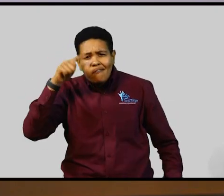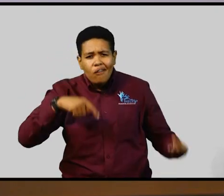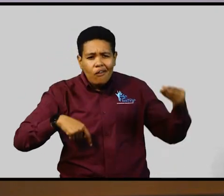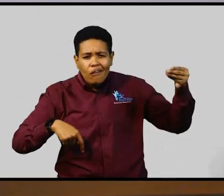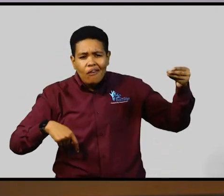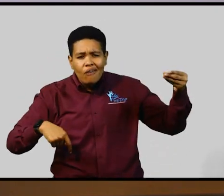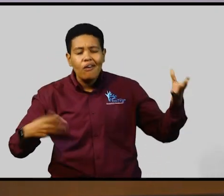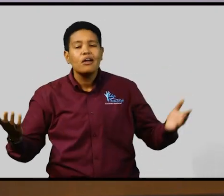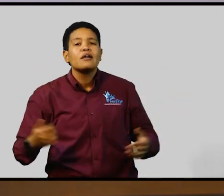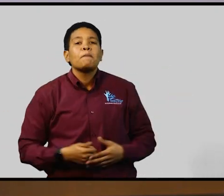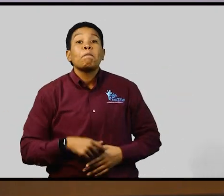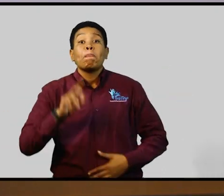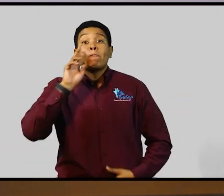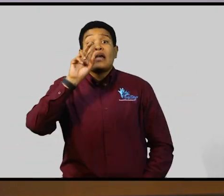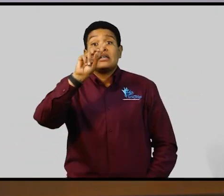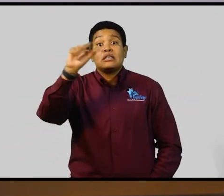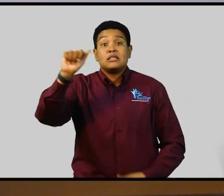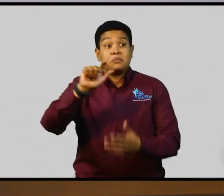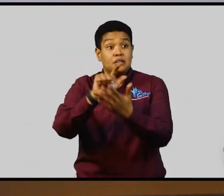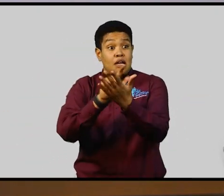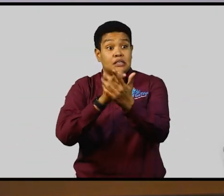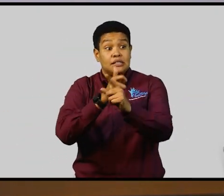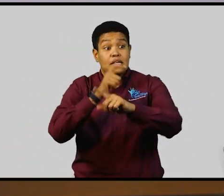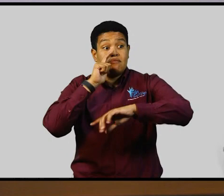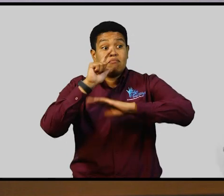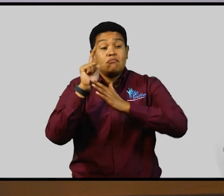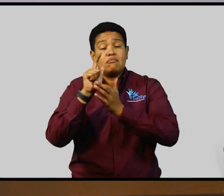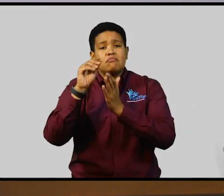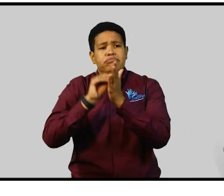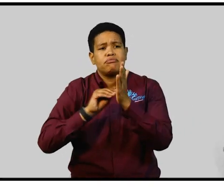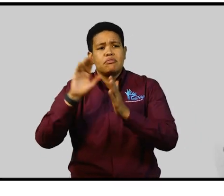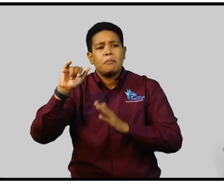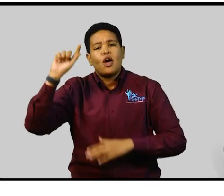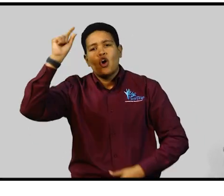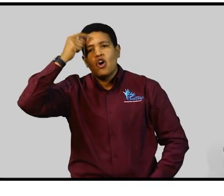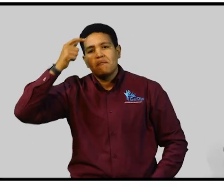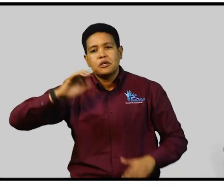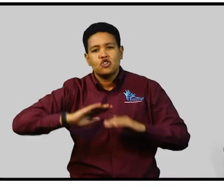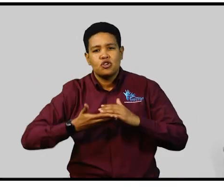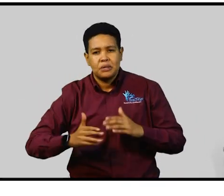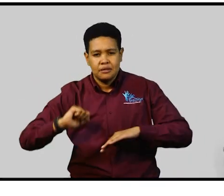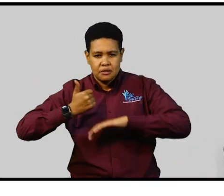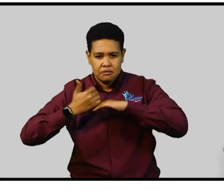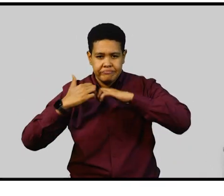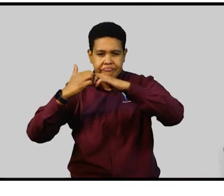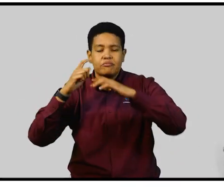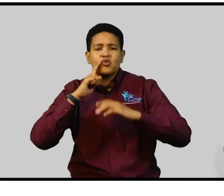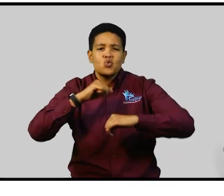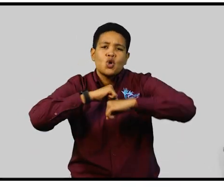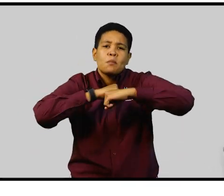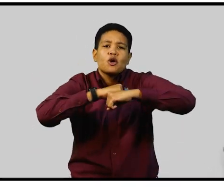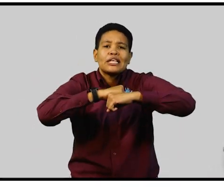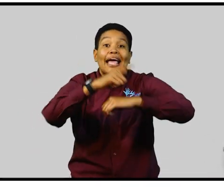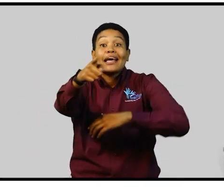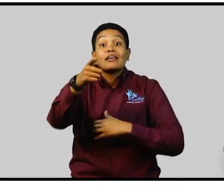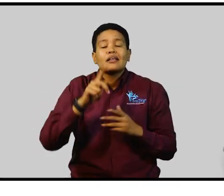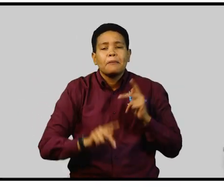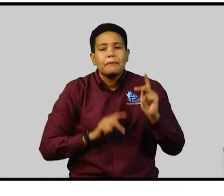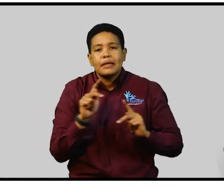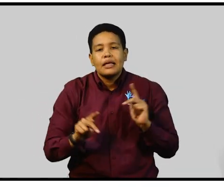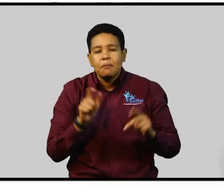Well, the Disabilities Act is legislation that has been formulated by the government of Jamaica America to protect